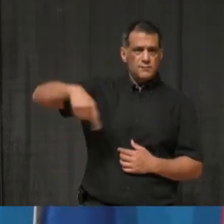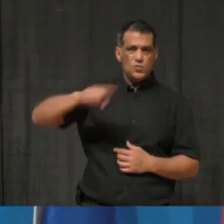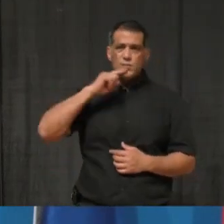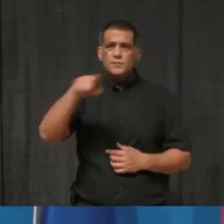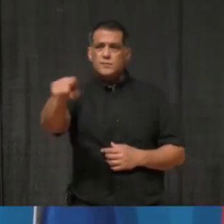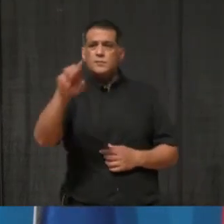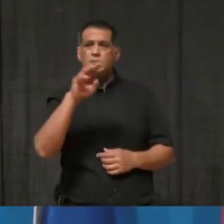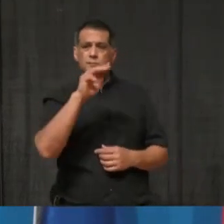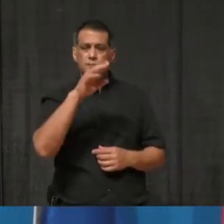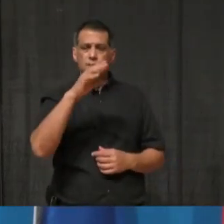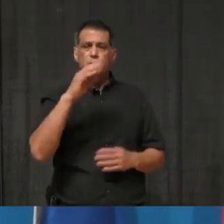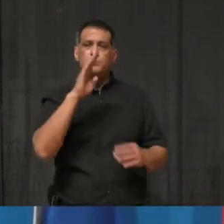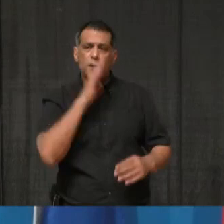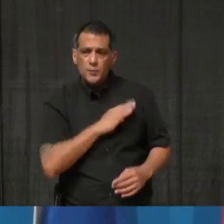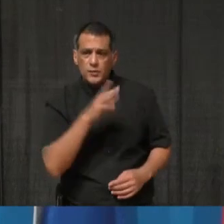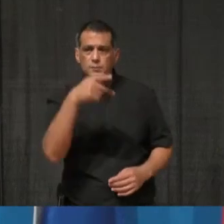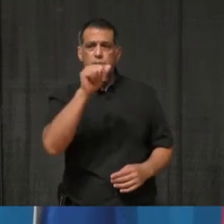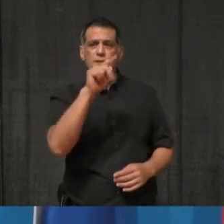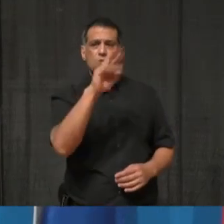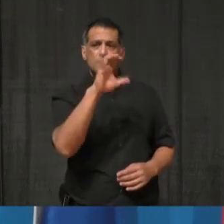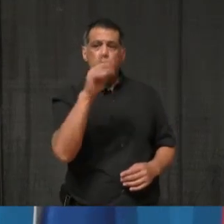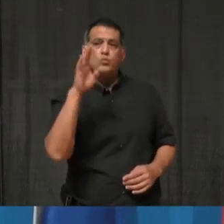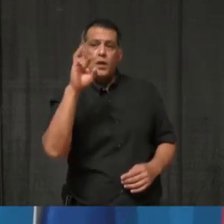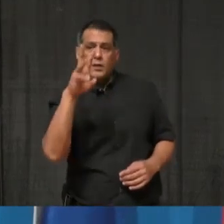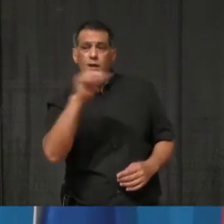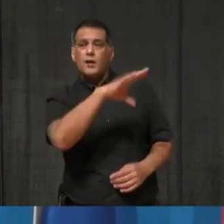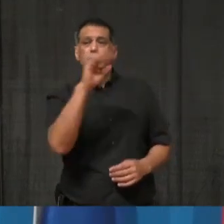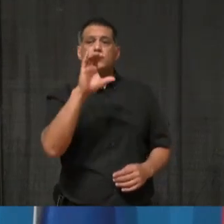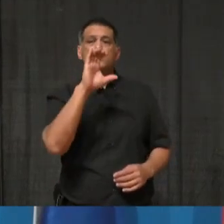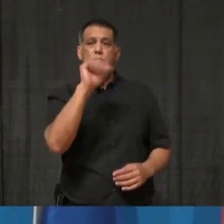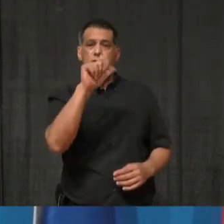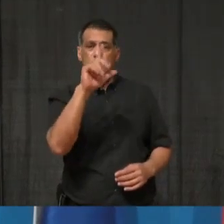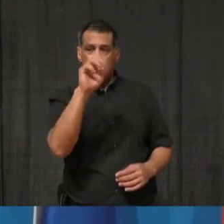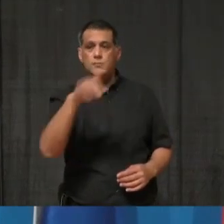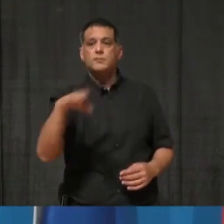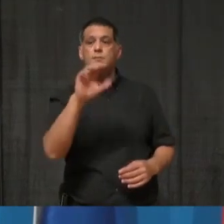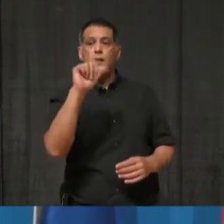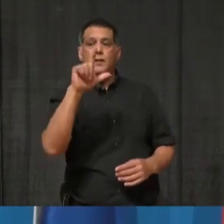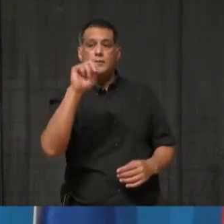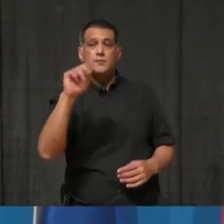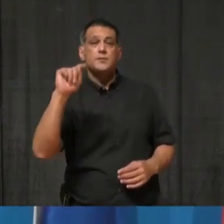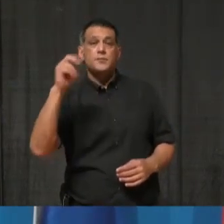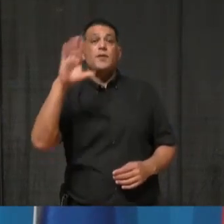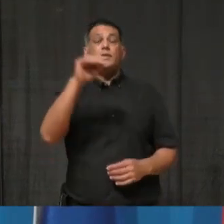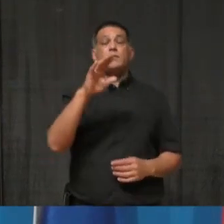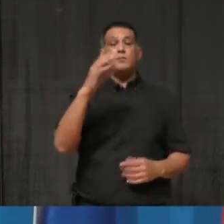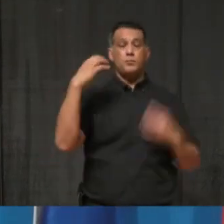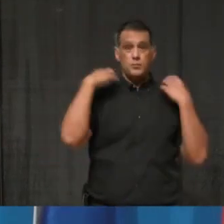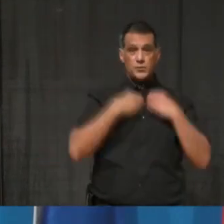important advocacy to ensure that we can stop transmission and spread in our workplaces.